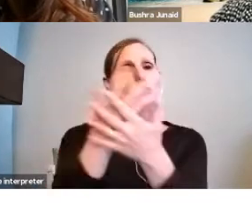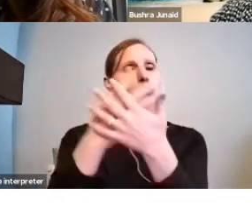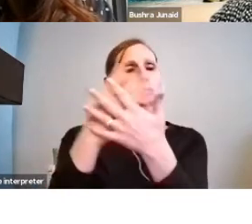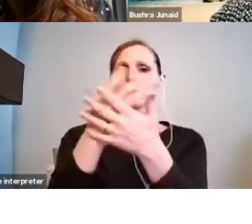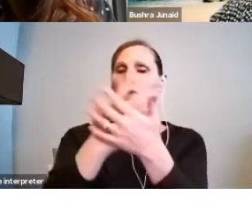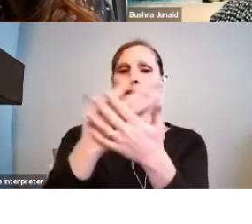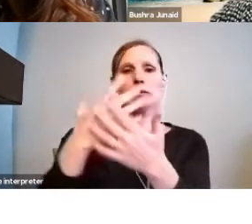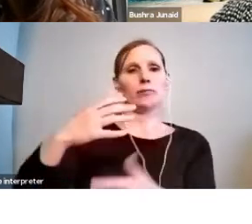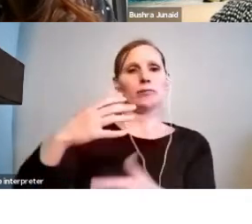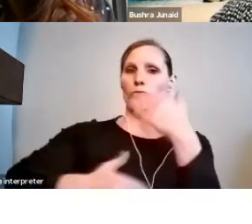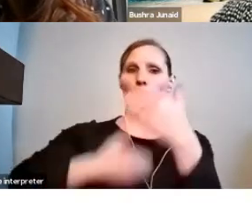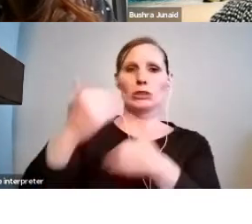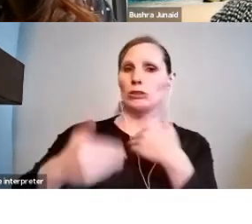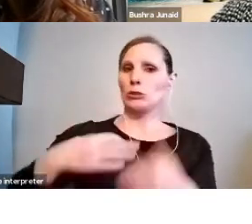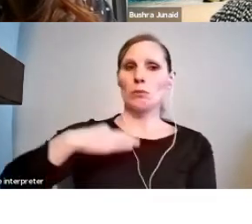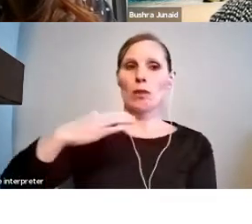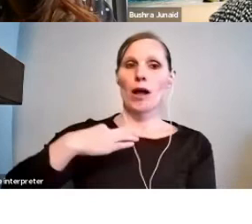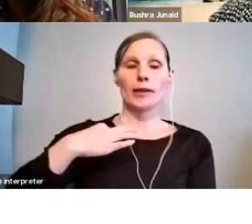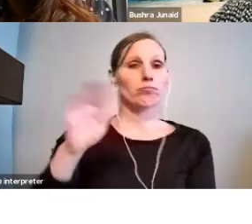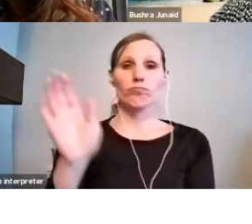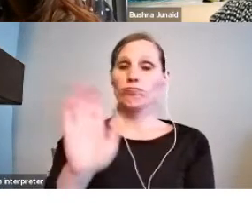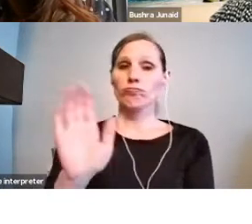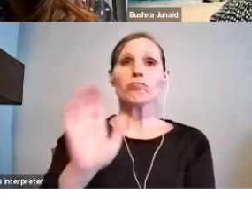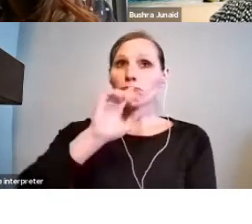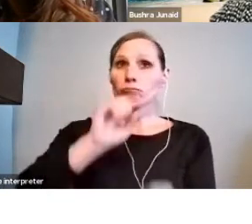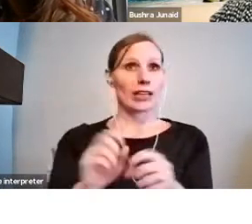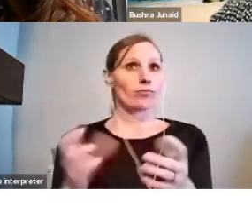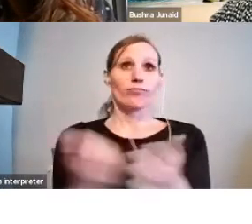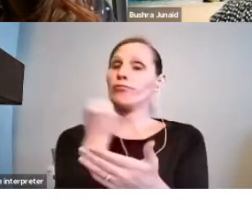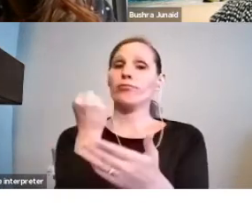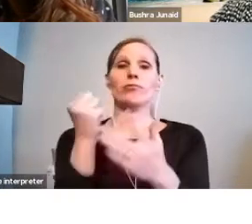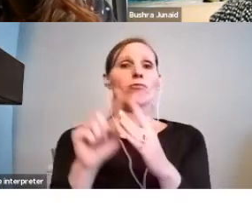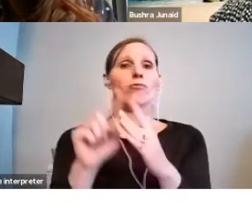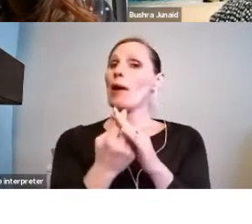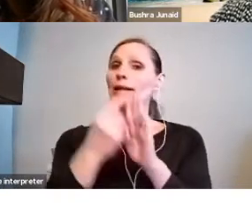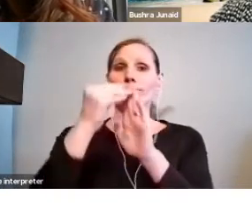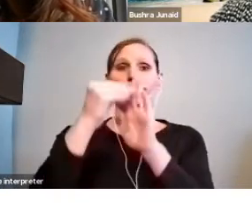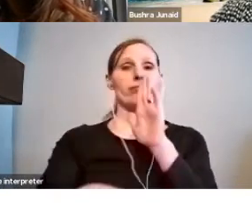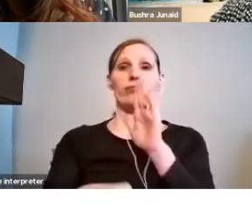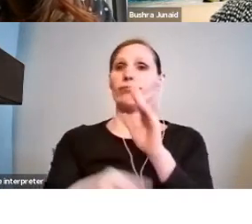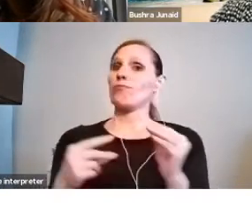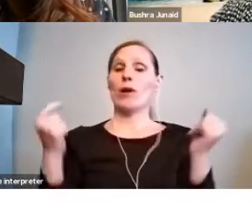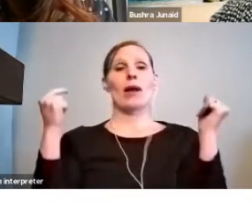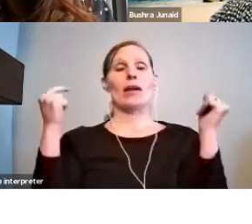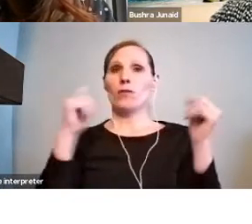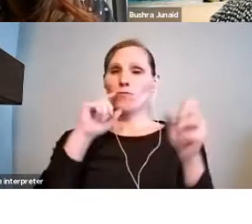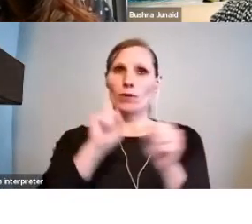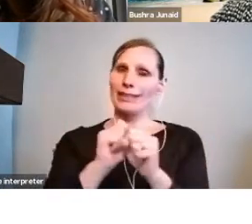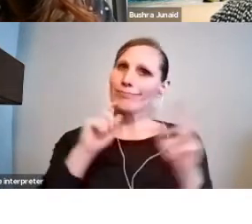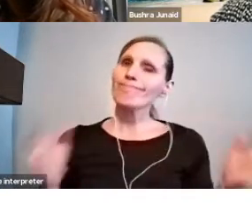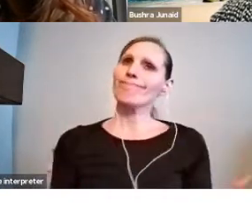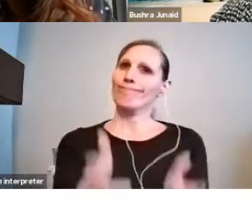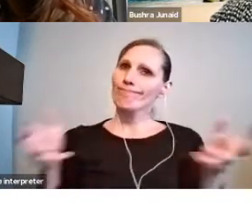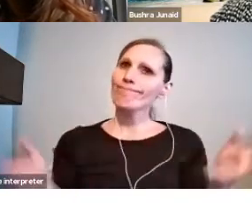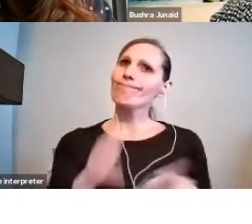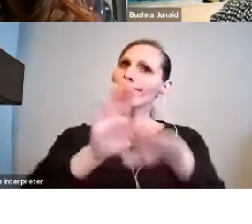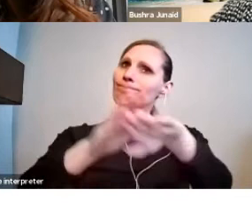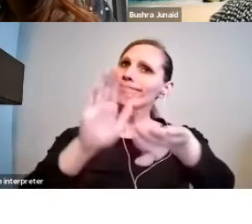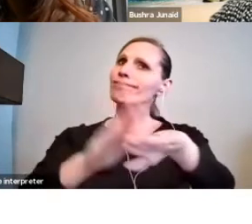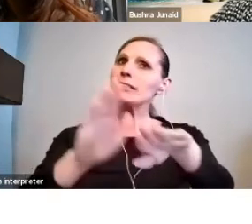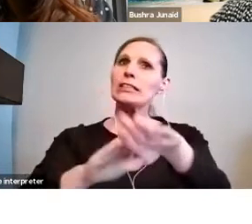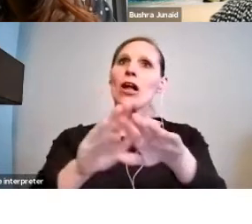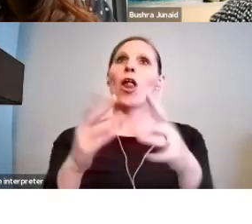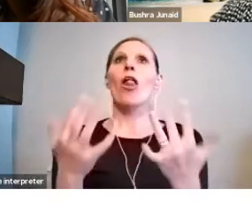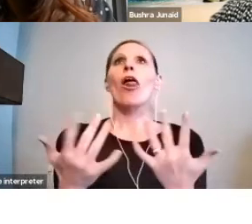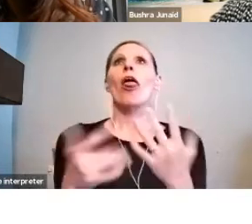so you can start your application right away and submit as soon as you're ready. In fact, we strongly encourage applicants not to wait